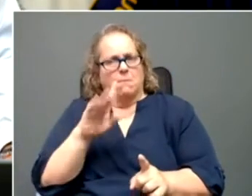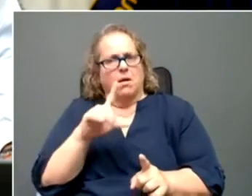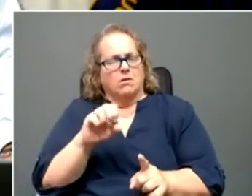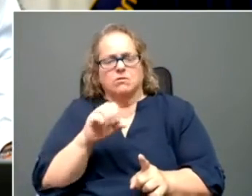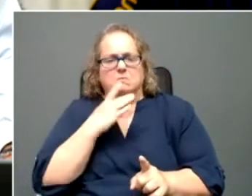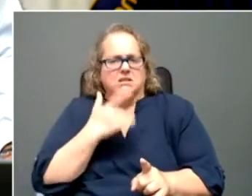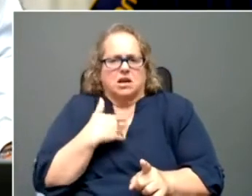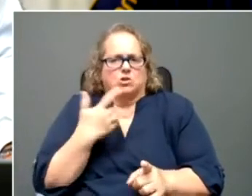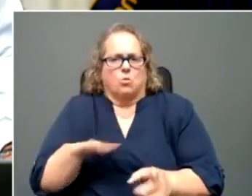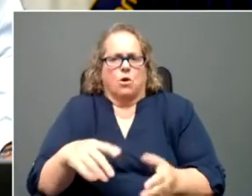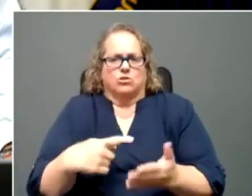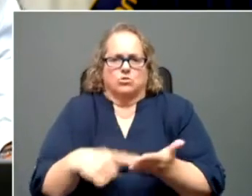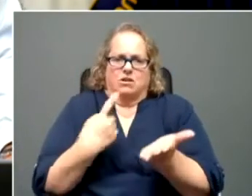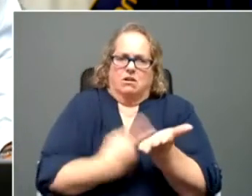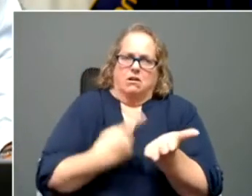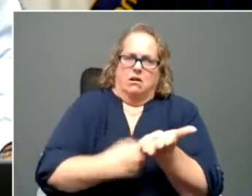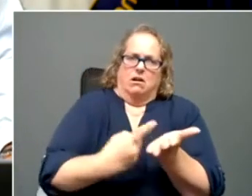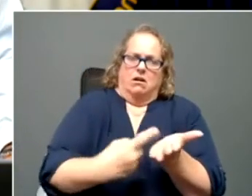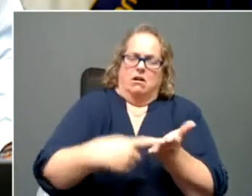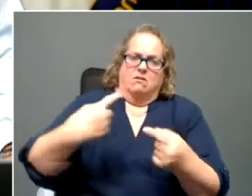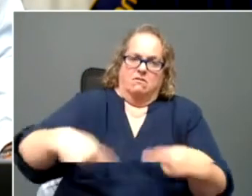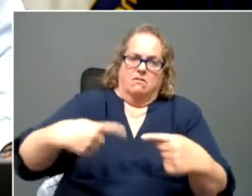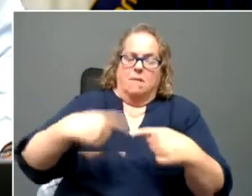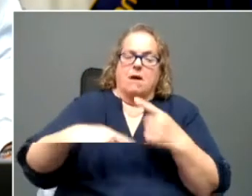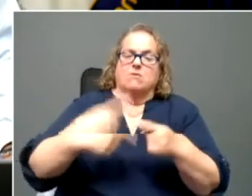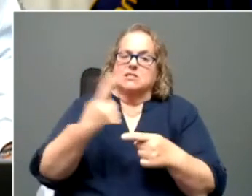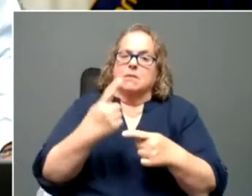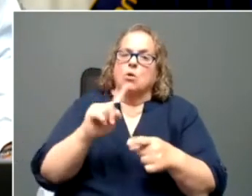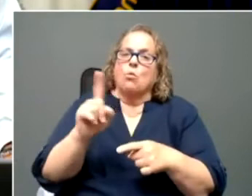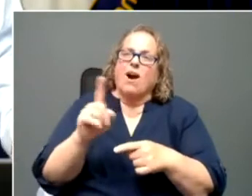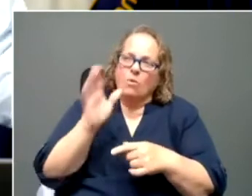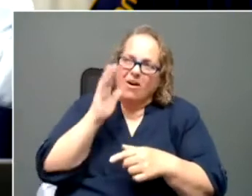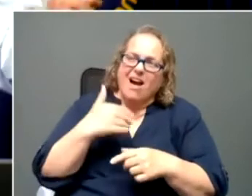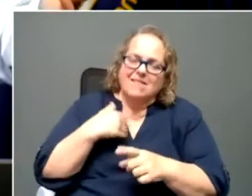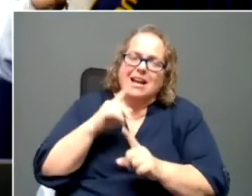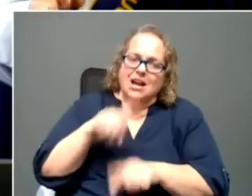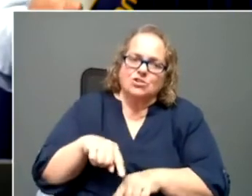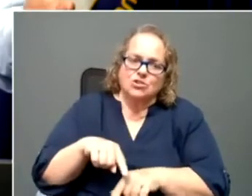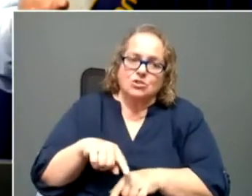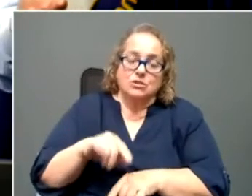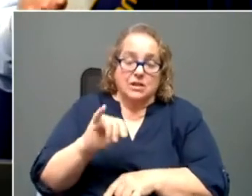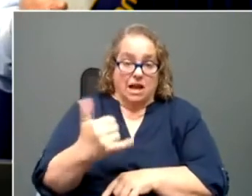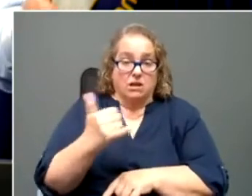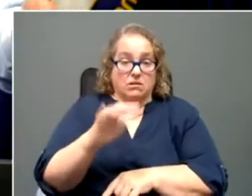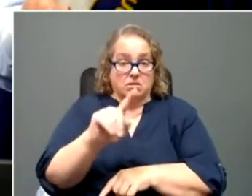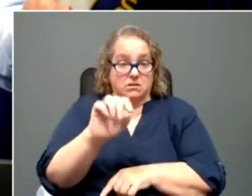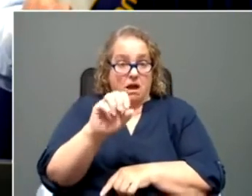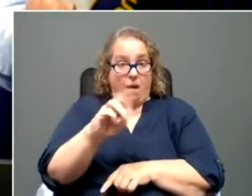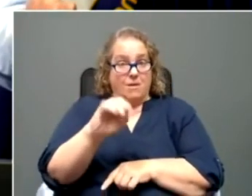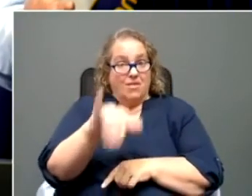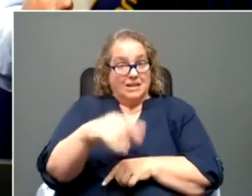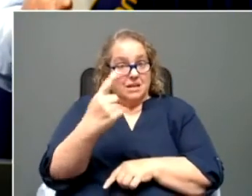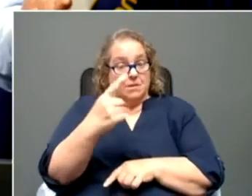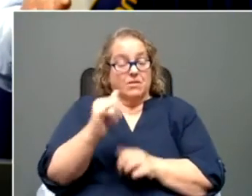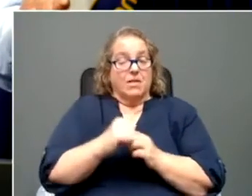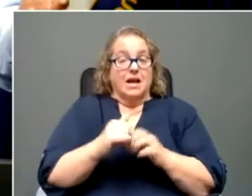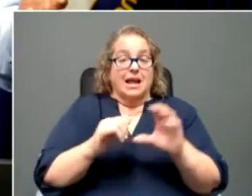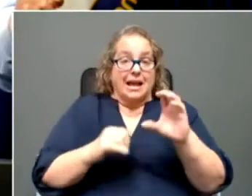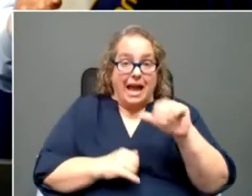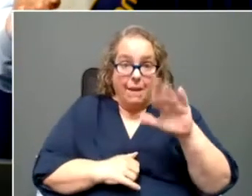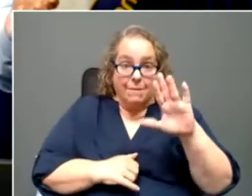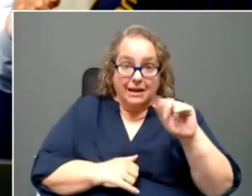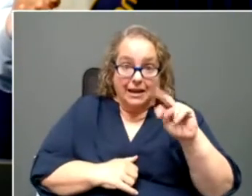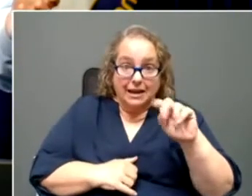there is an ultimate answer that comes down. Now, Tom, this is something that, um, you know, the cabinet and sunrise, um,